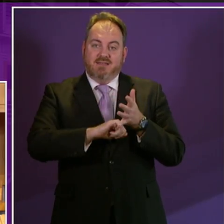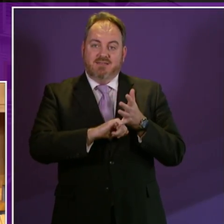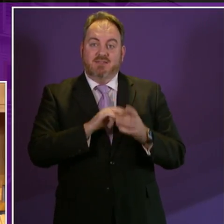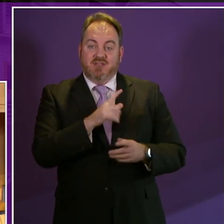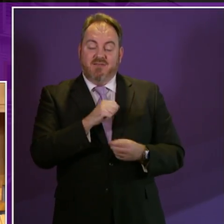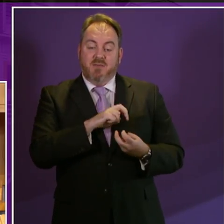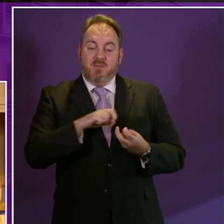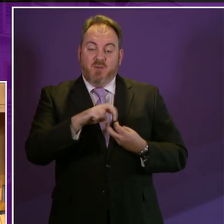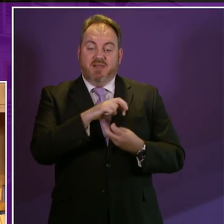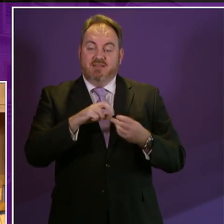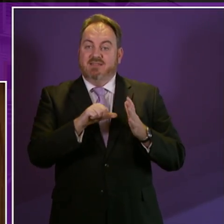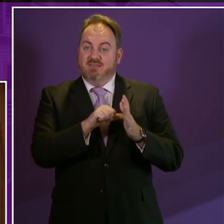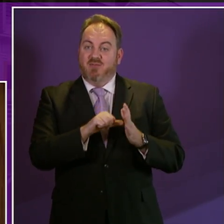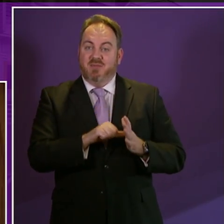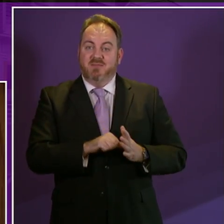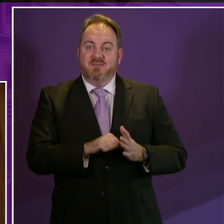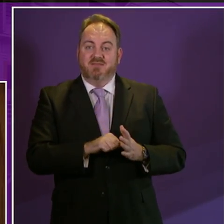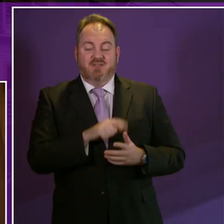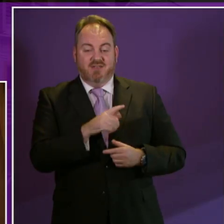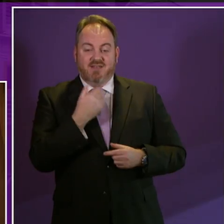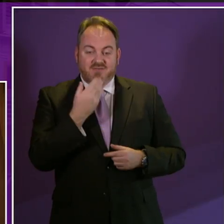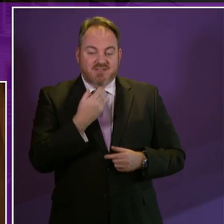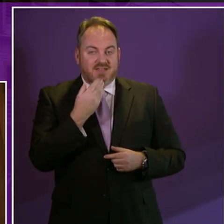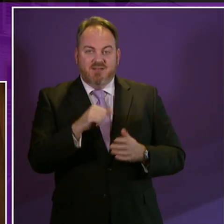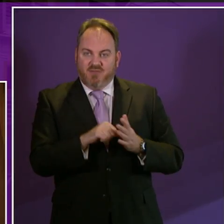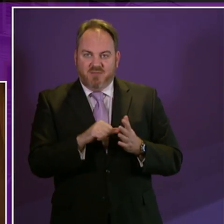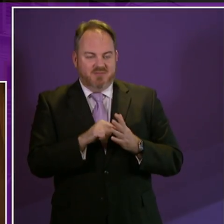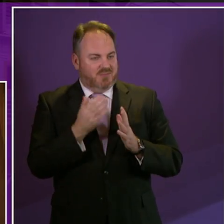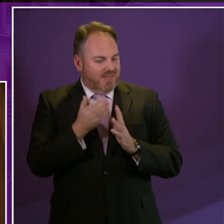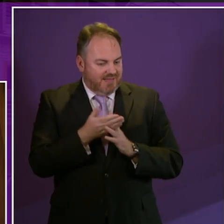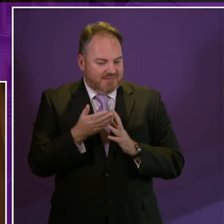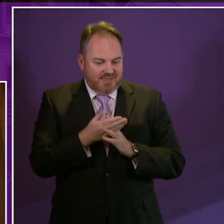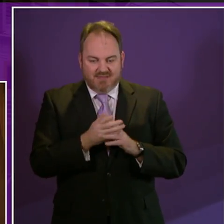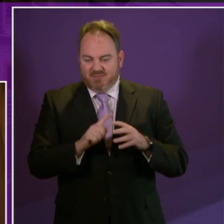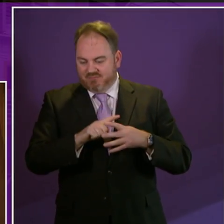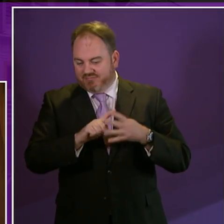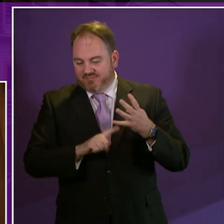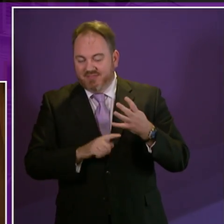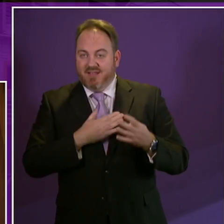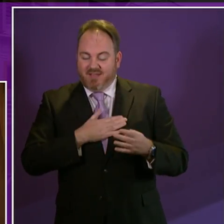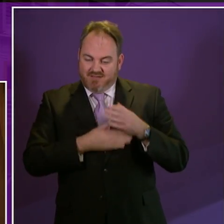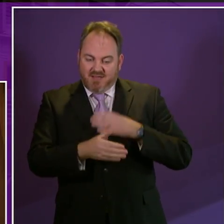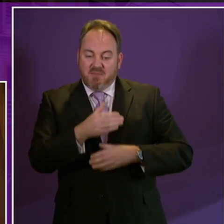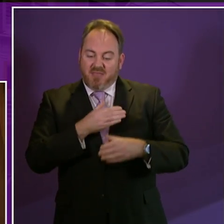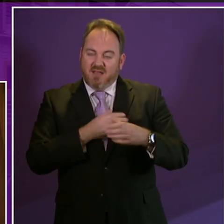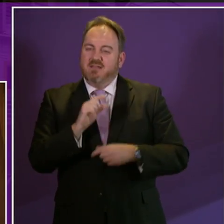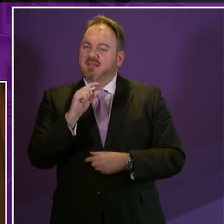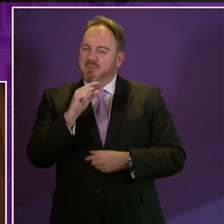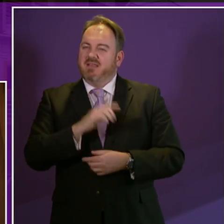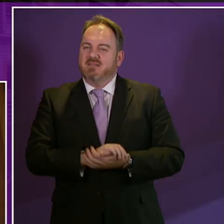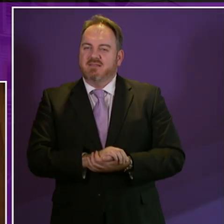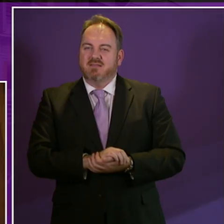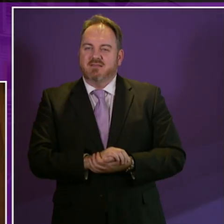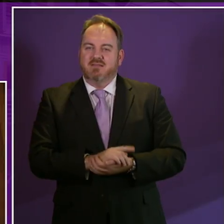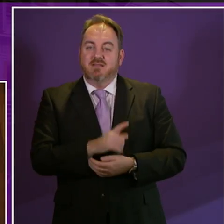because of this, and her day-to-day struggle with access, I'm aware of some of the issues that disabled people face in Scotland. And the